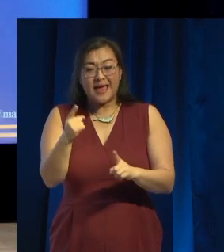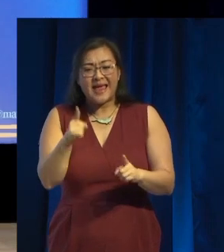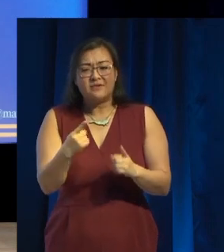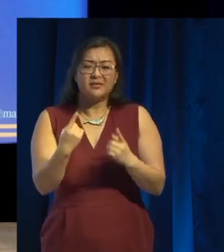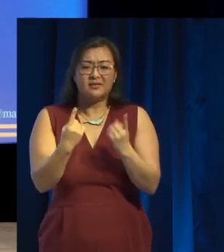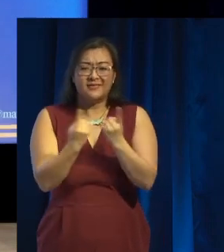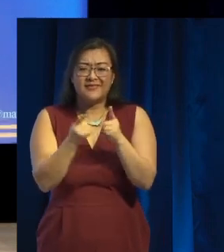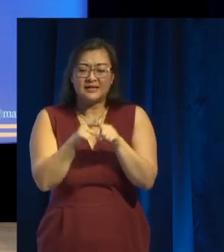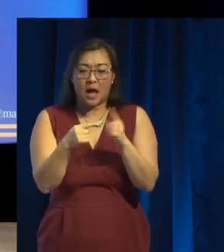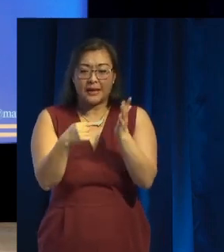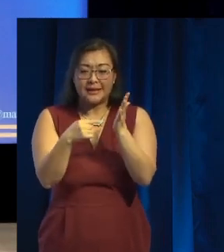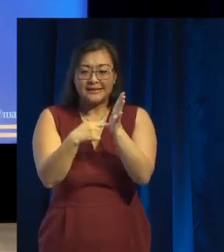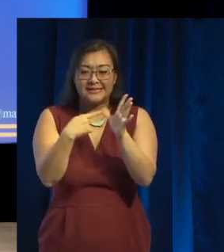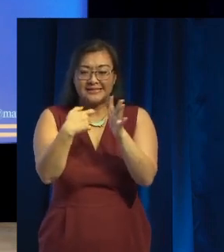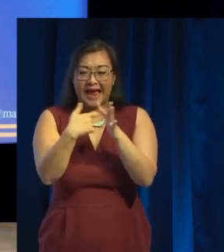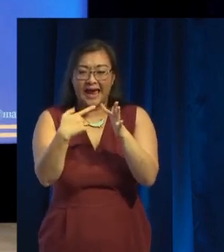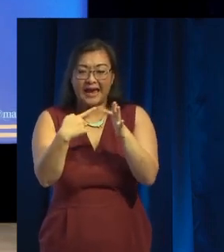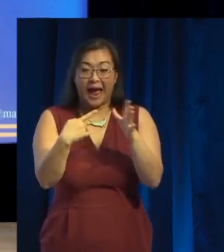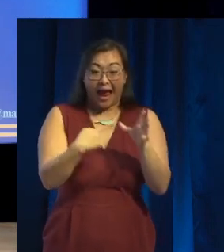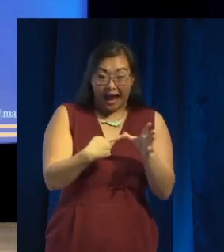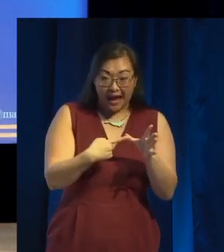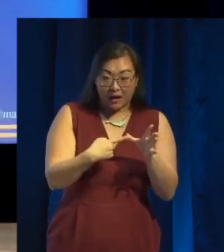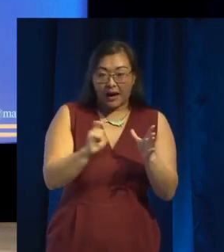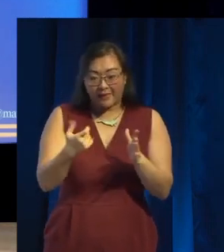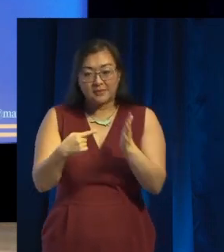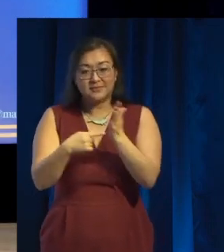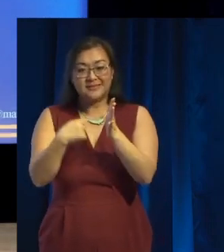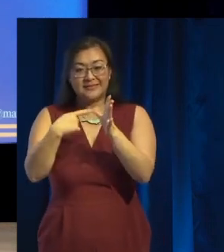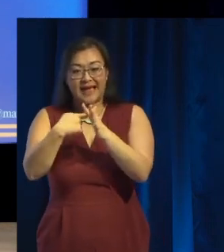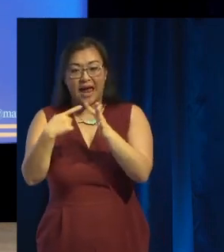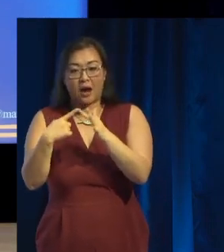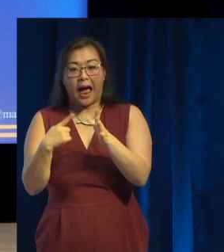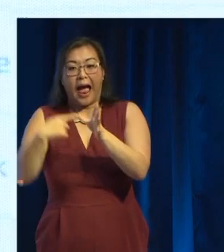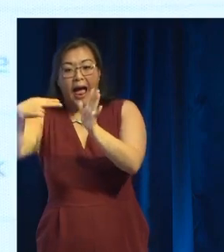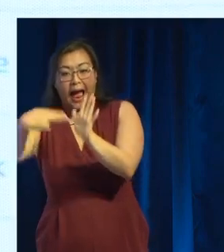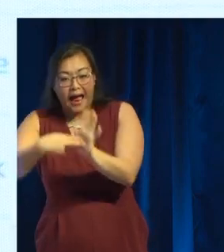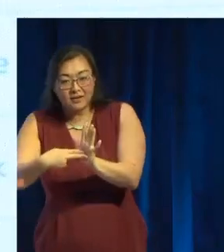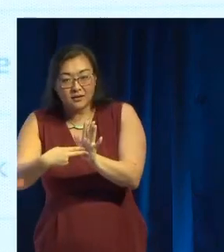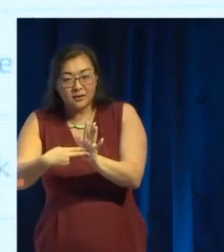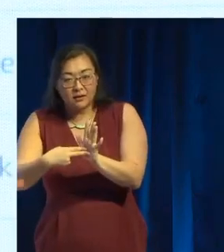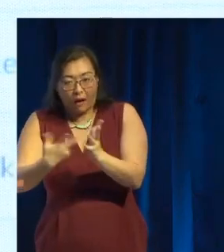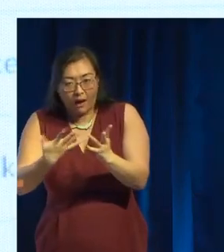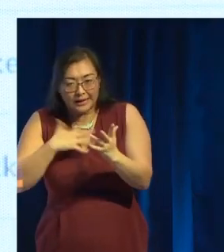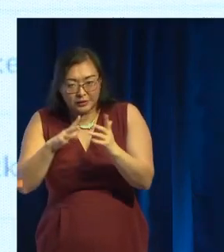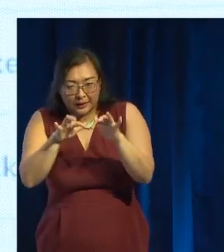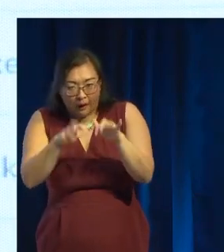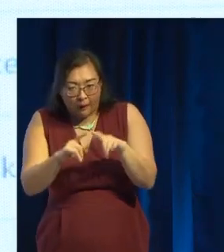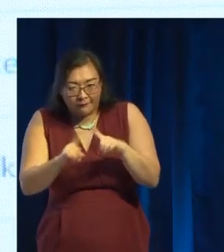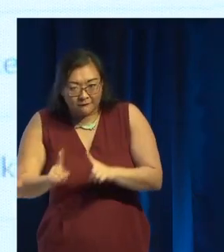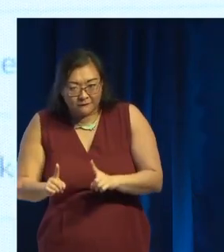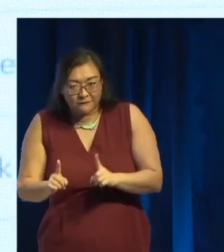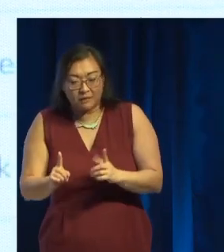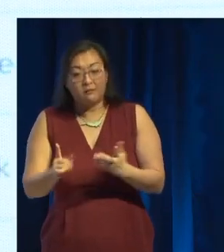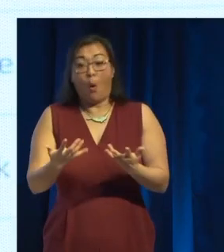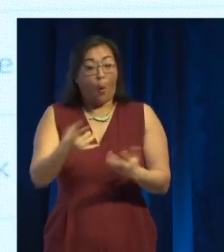have to be included explicitly. Because Alexa might mishear a and an, or someone might not be grammatically correct, and